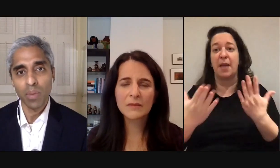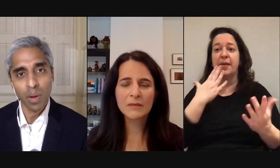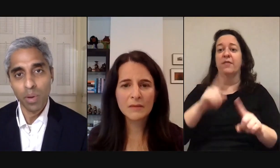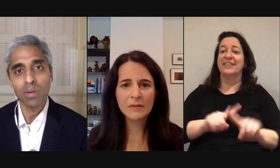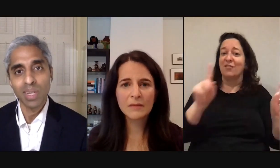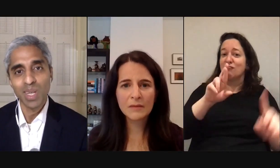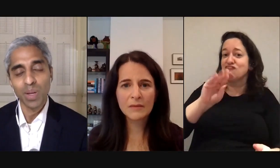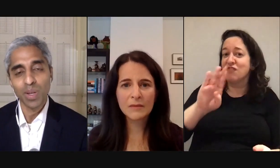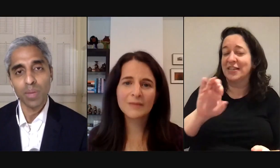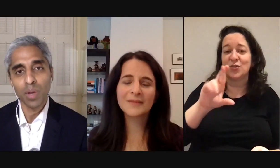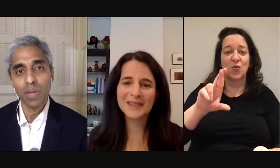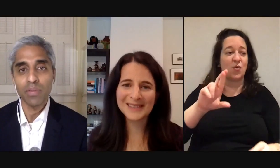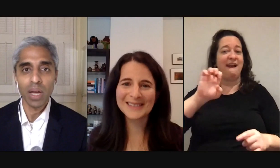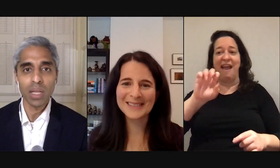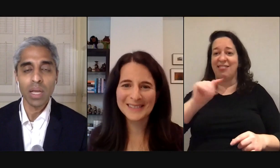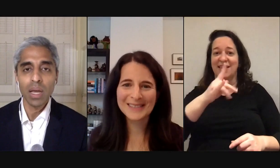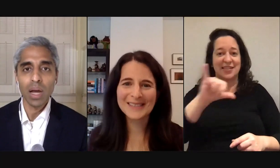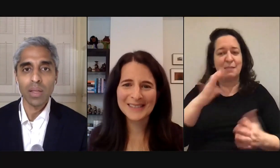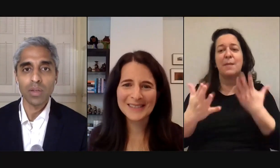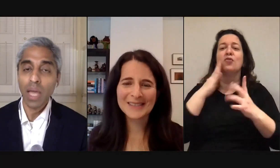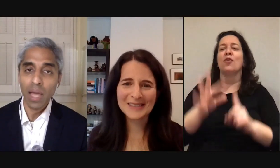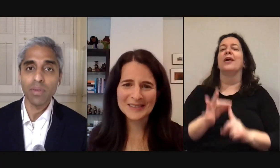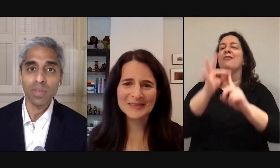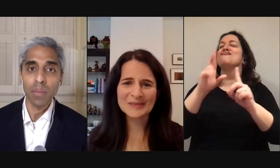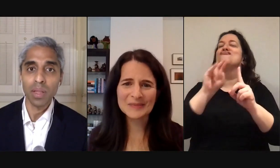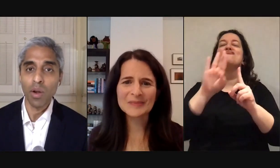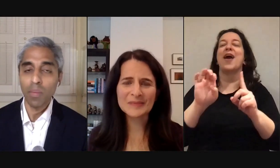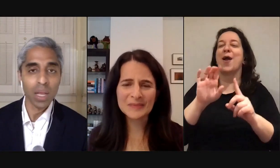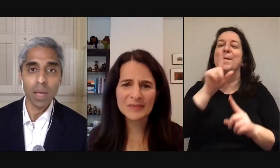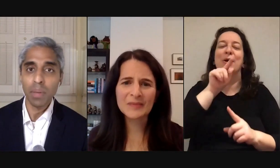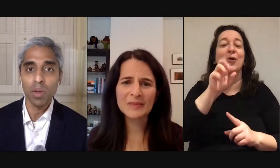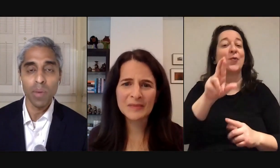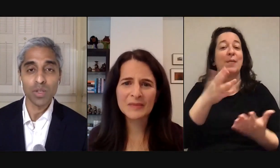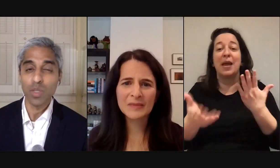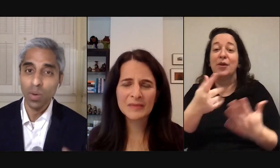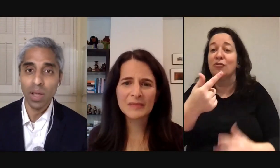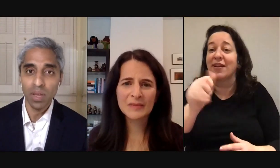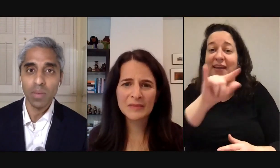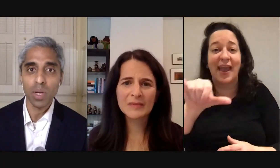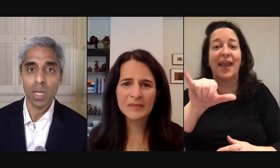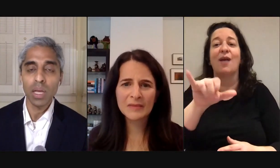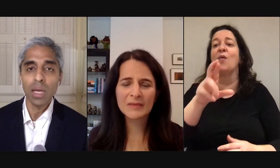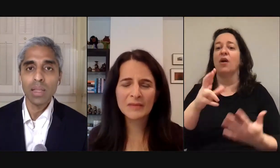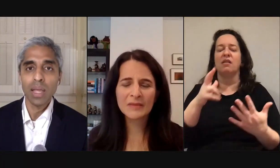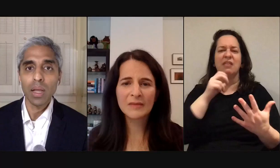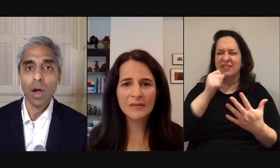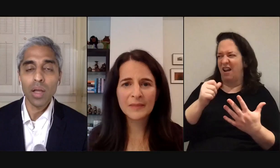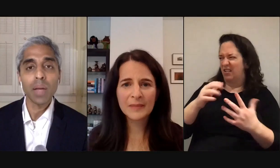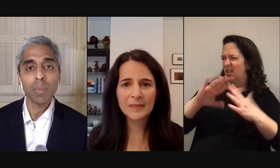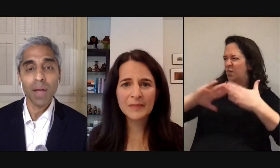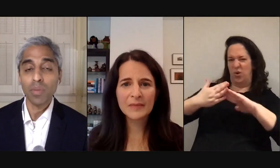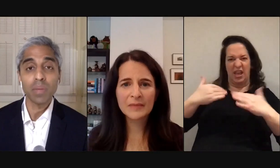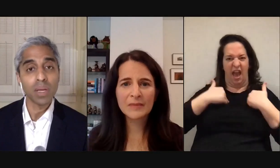happen to be a rare bird you know in your community if you find uh that you're gay for example and there aren't many gay people around you you don't have a community then